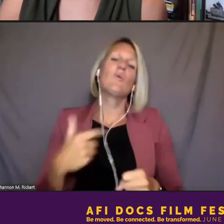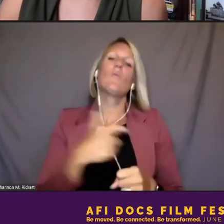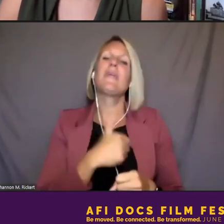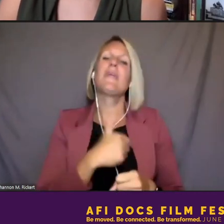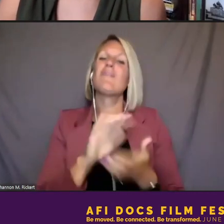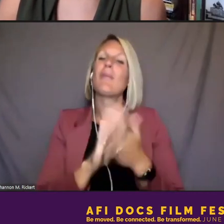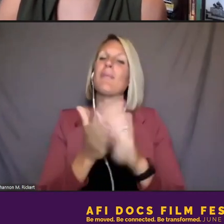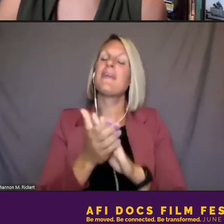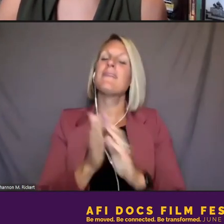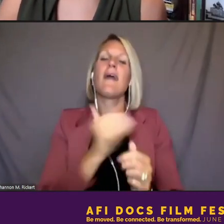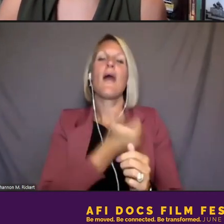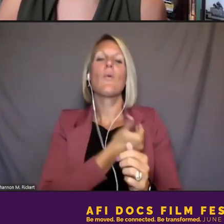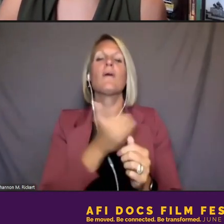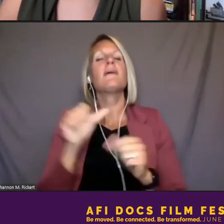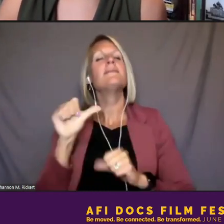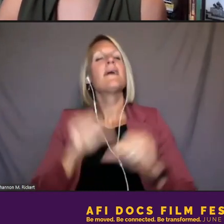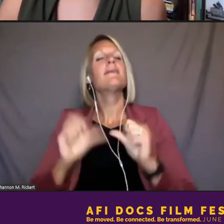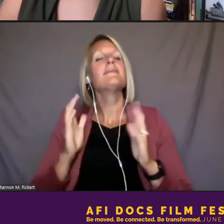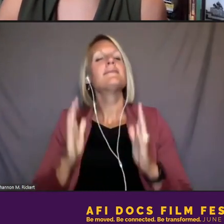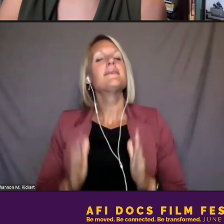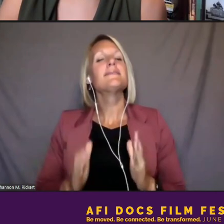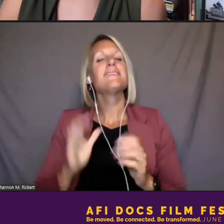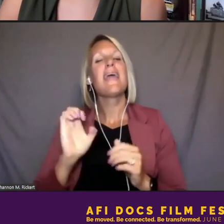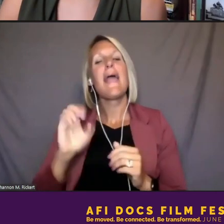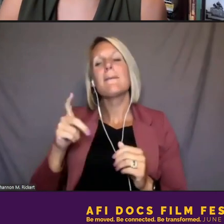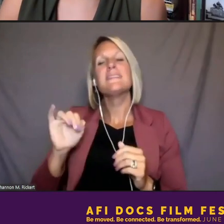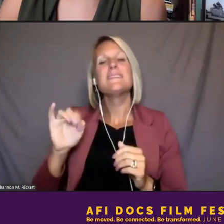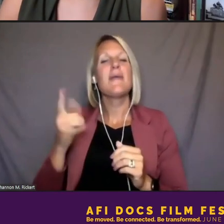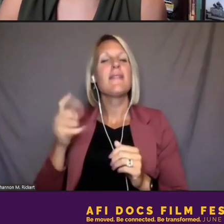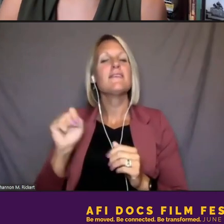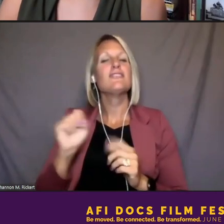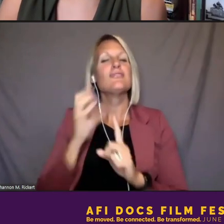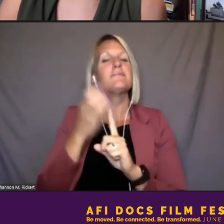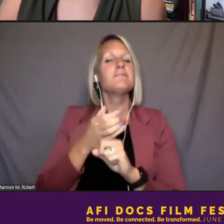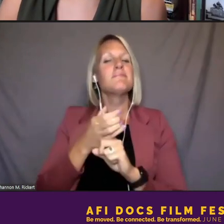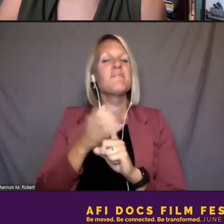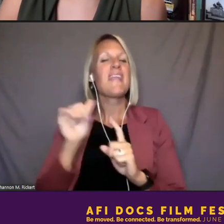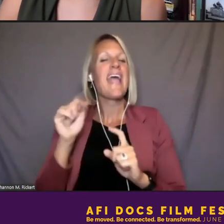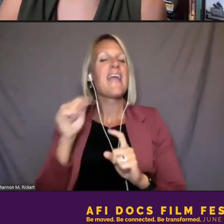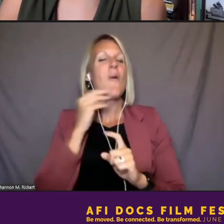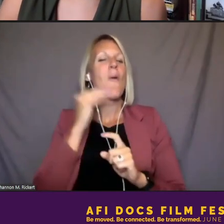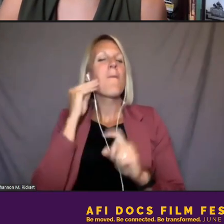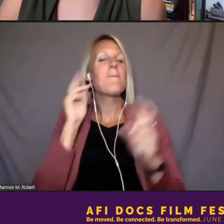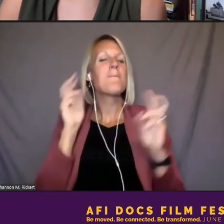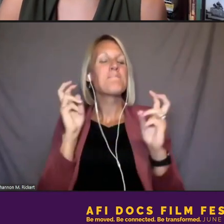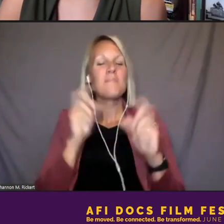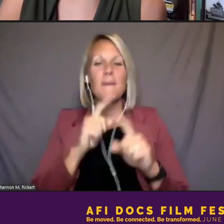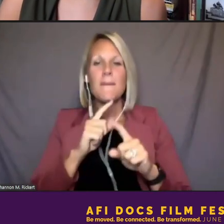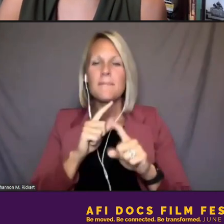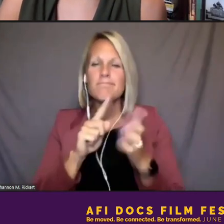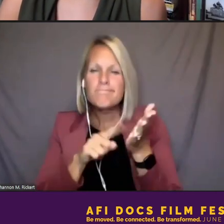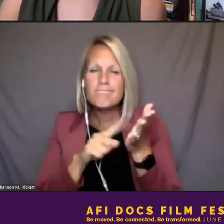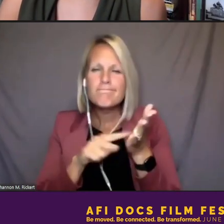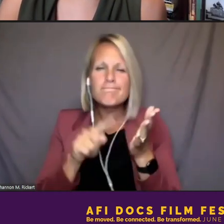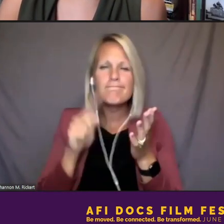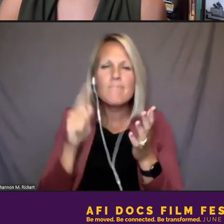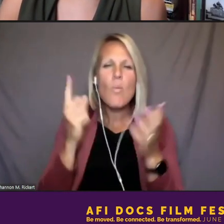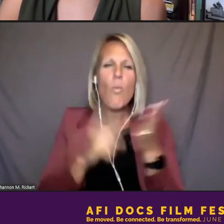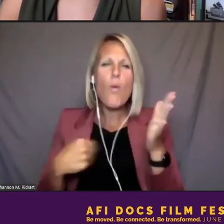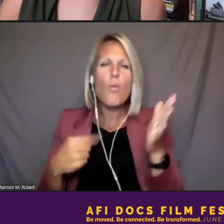epidemiologists through this work. And I'm just wondering, Sarah, if you can talk a little bit about from your perspective,